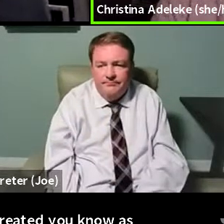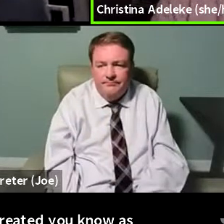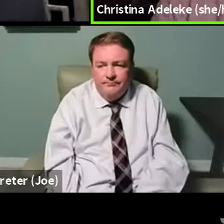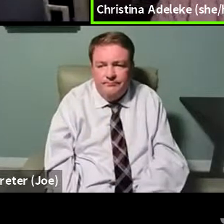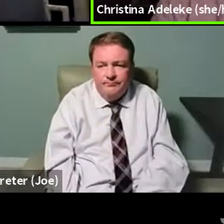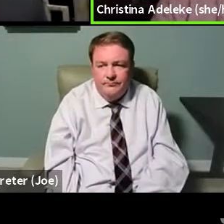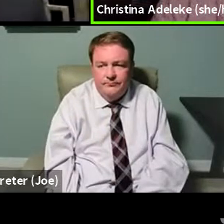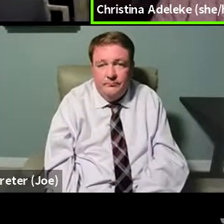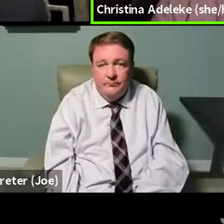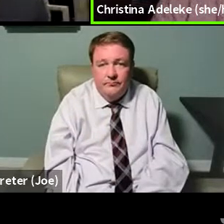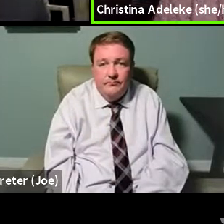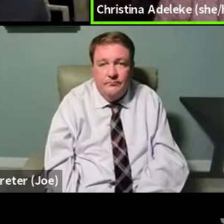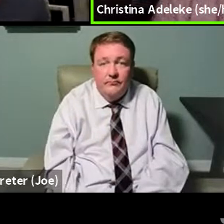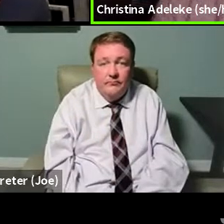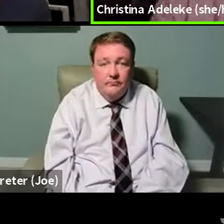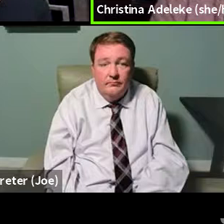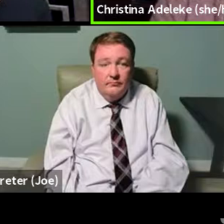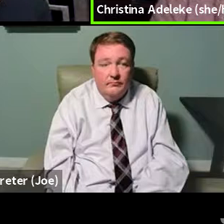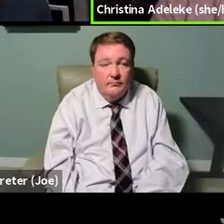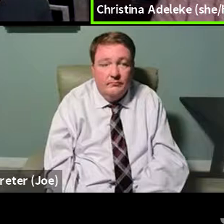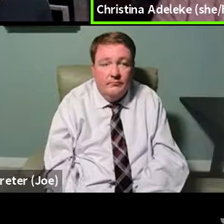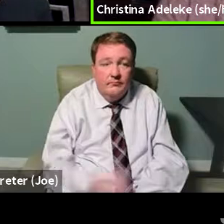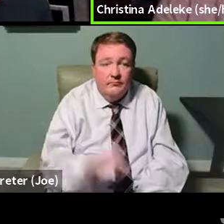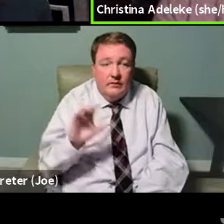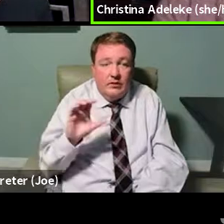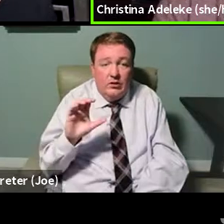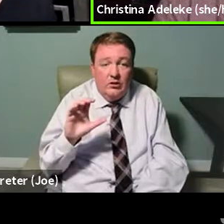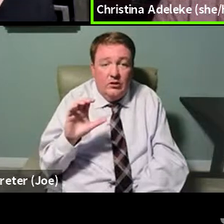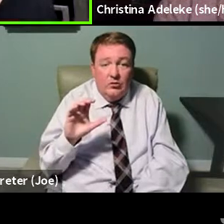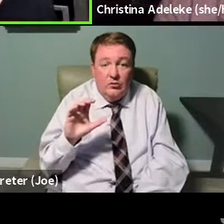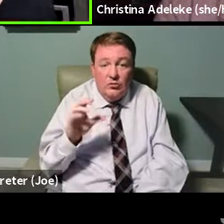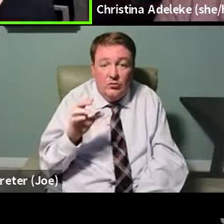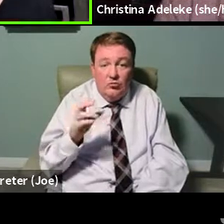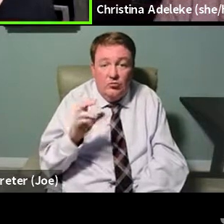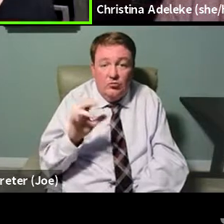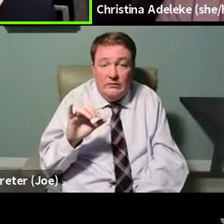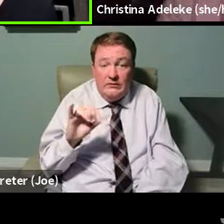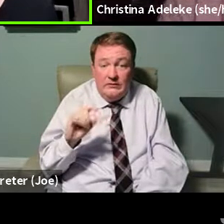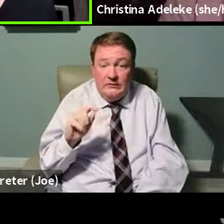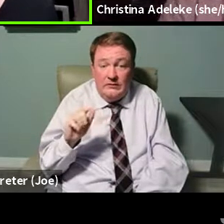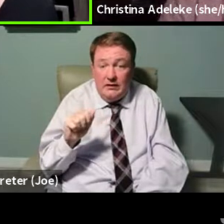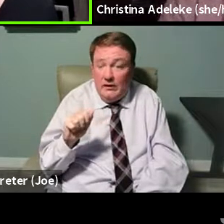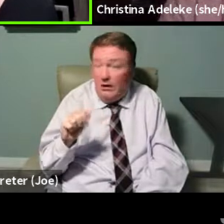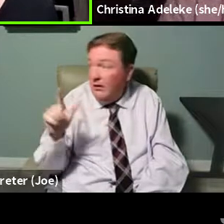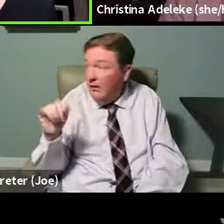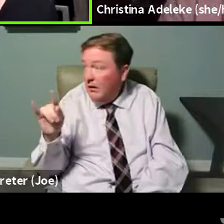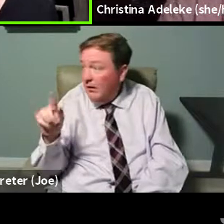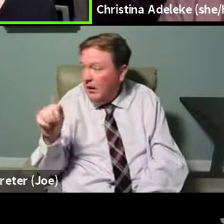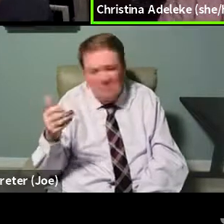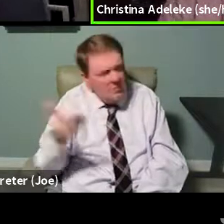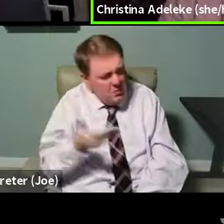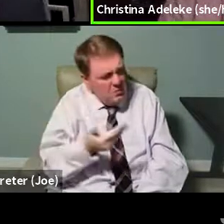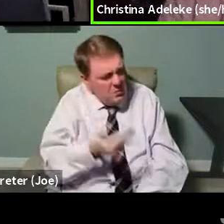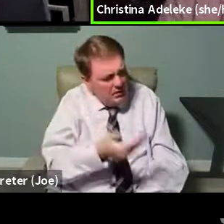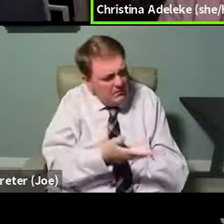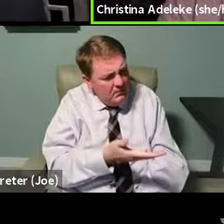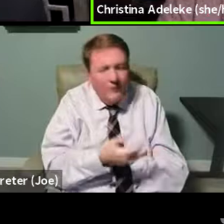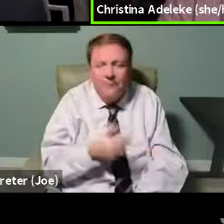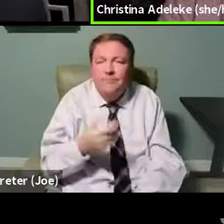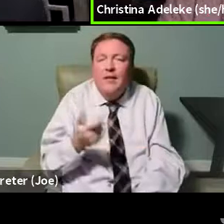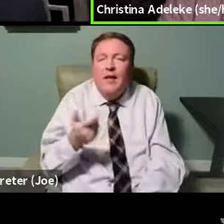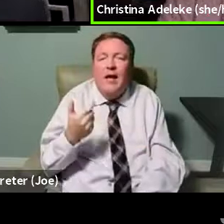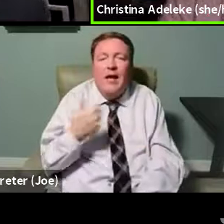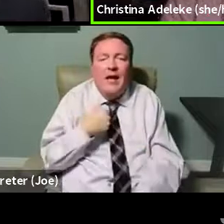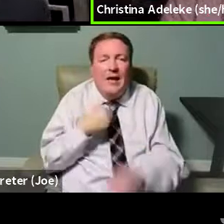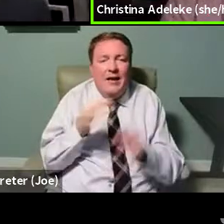Yes. Oh, Linda, did you want to go ahead? You can go ahead, Christina. Okay. Yeah, I was just going to say, like,